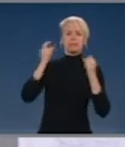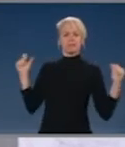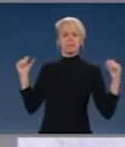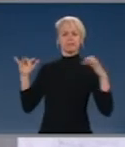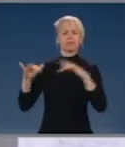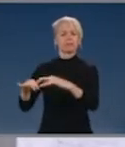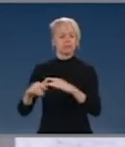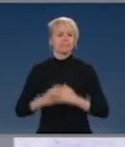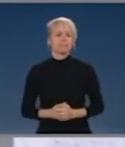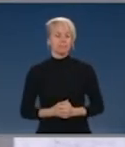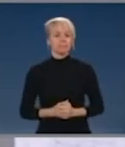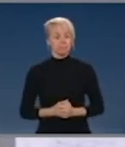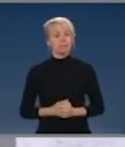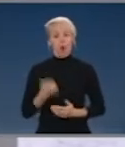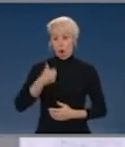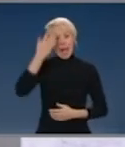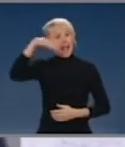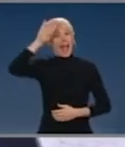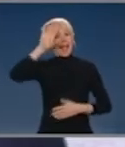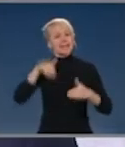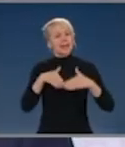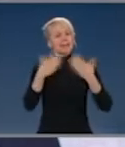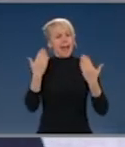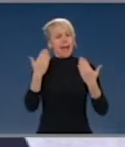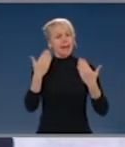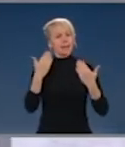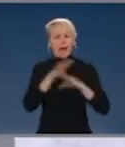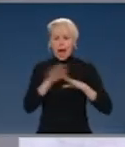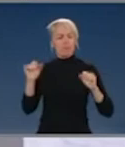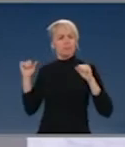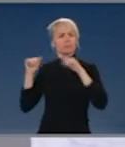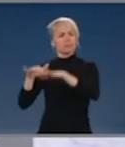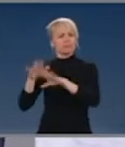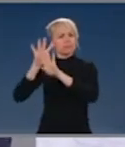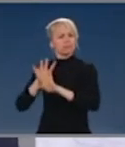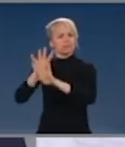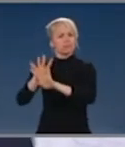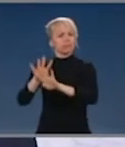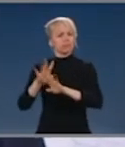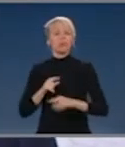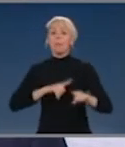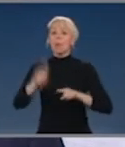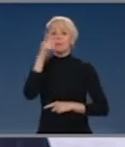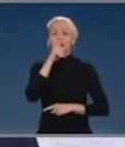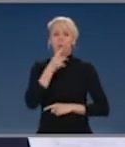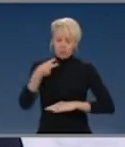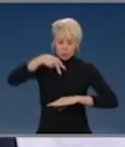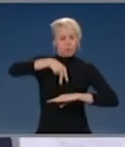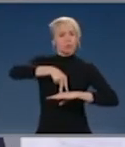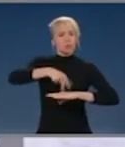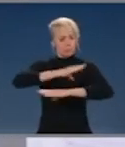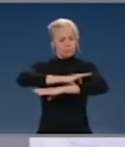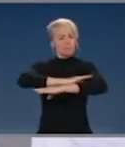and we stood on the end of our driveways and we held up a light on that dawn in our windows or in our